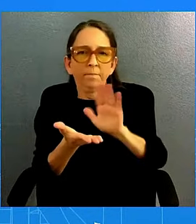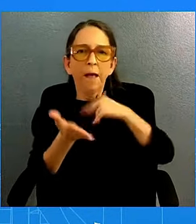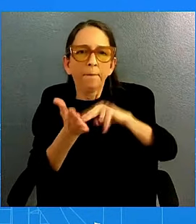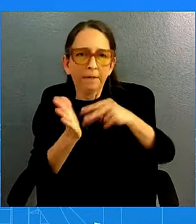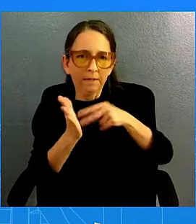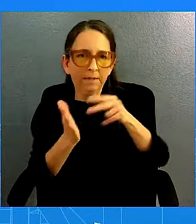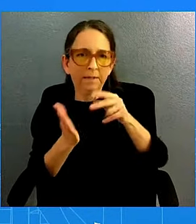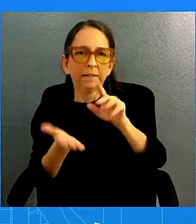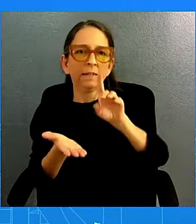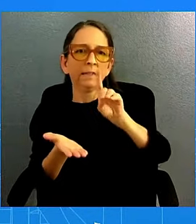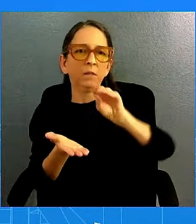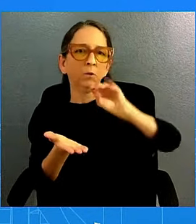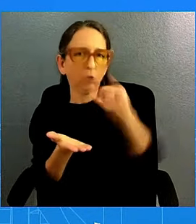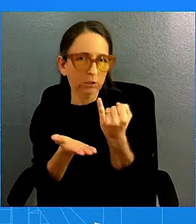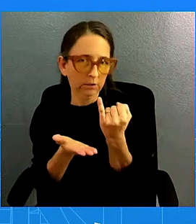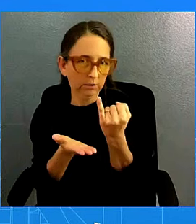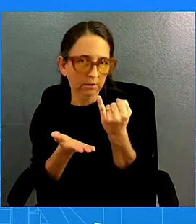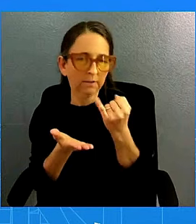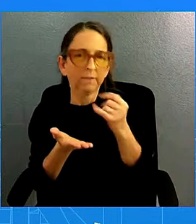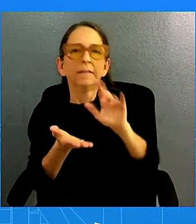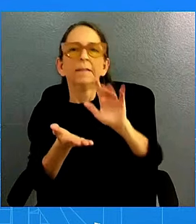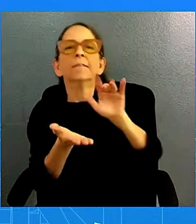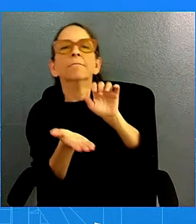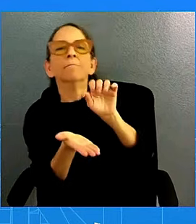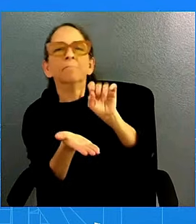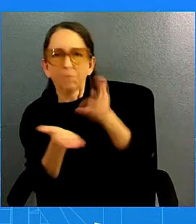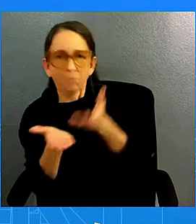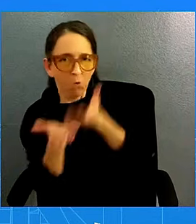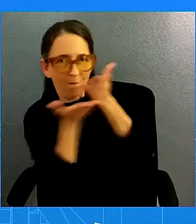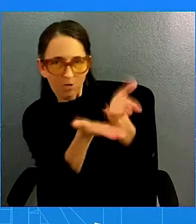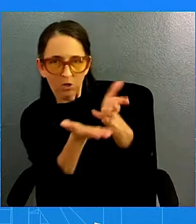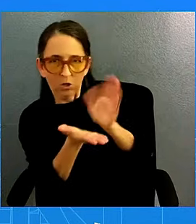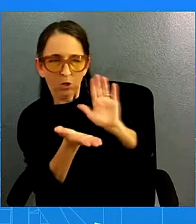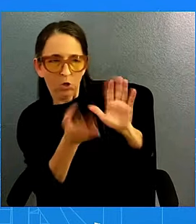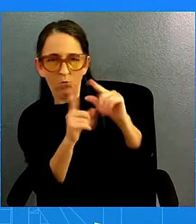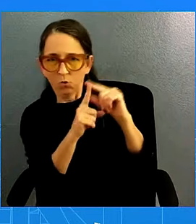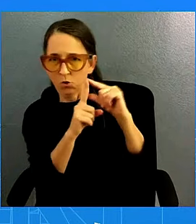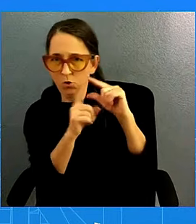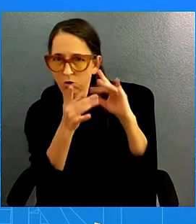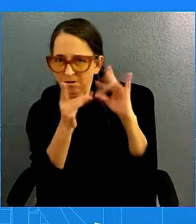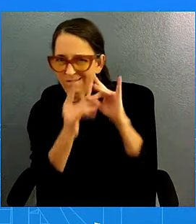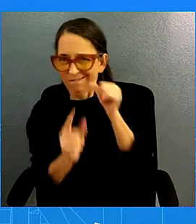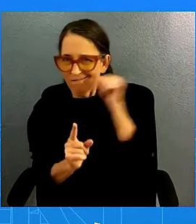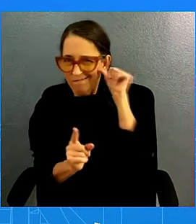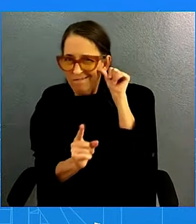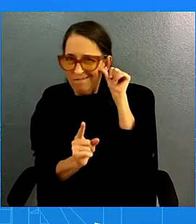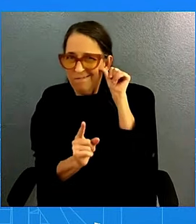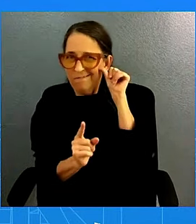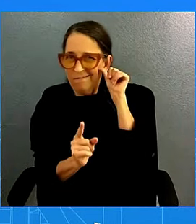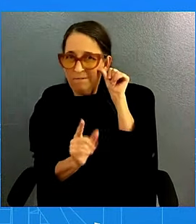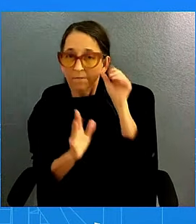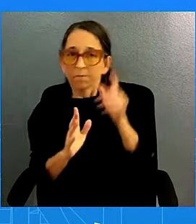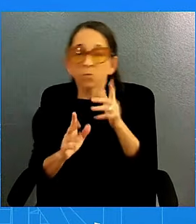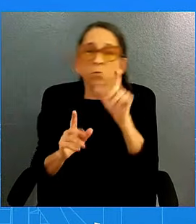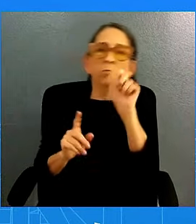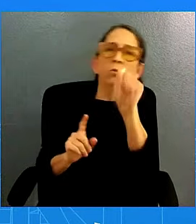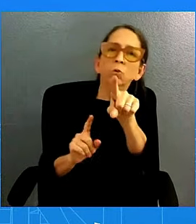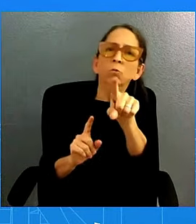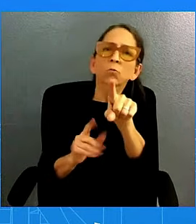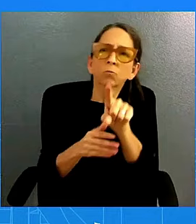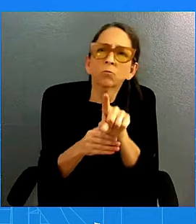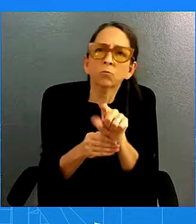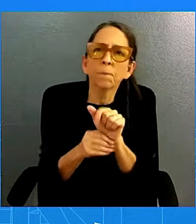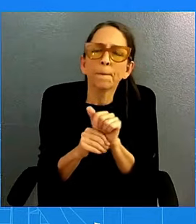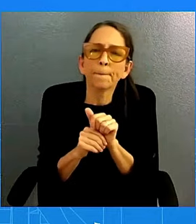Secretary Mayorkas, I'm so sorry. Secretary Mayorkas, that's who you heard from yesterday. Going back and forth on that. I could have asked the Admiral, but I'll ask you. The fact that this summit is being